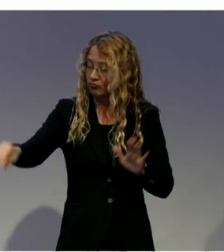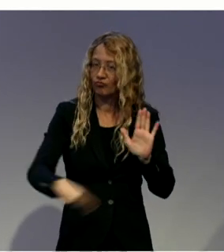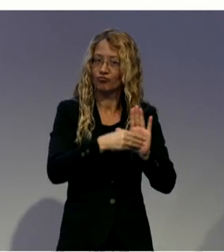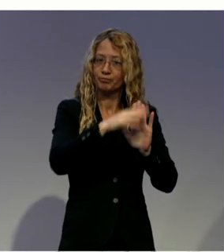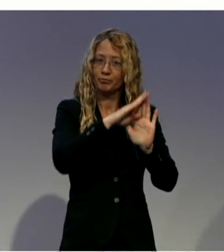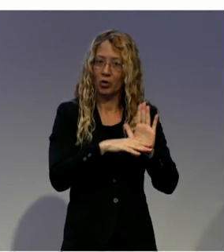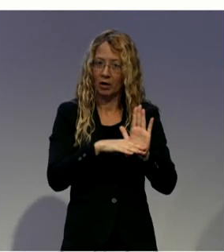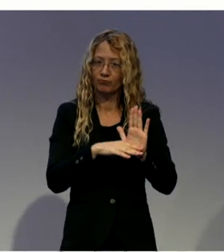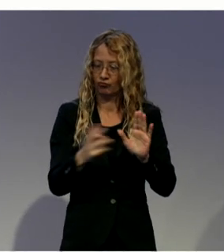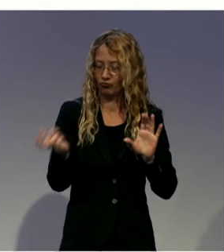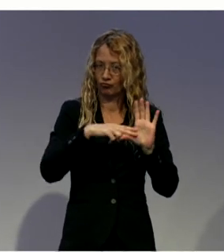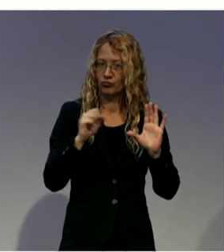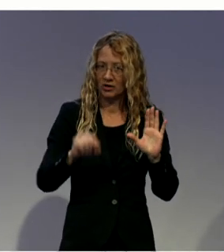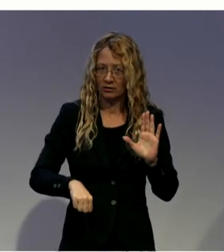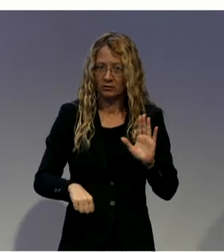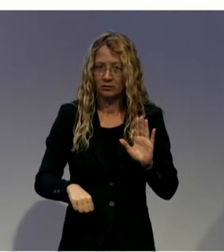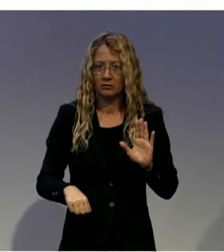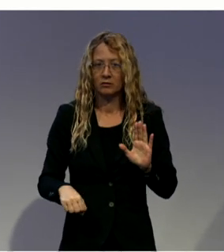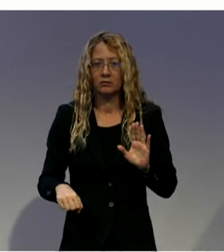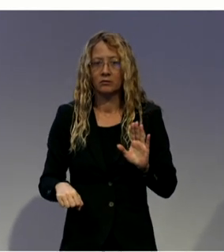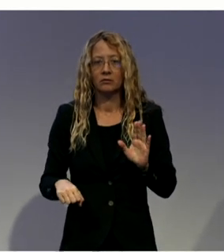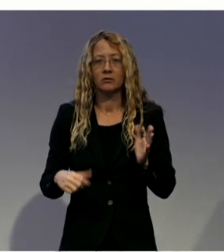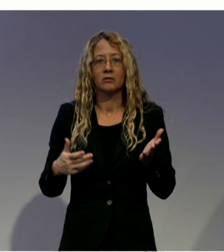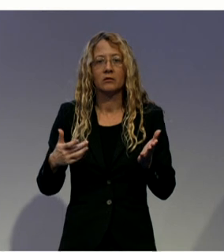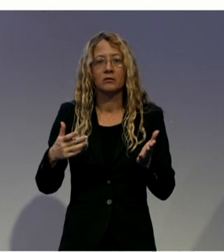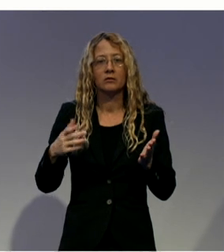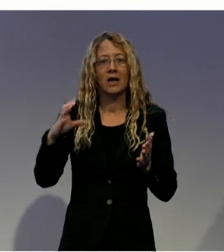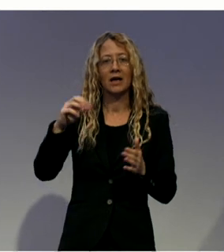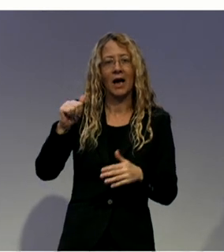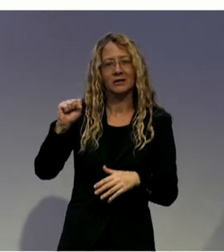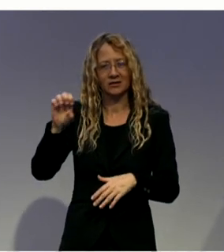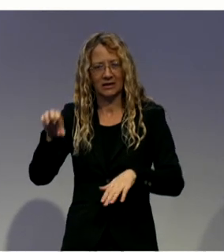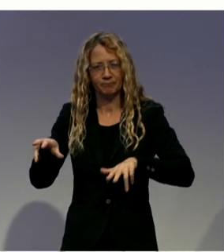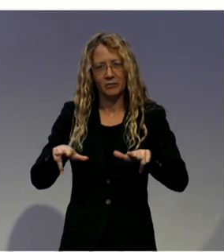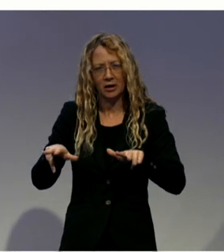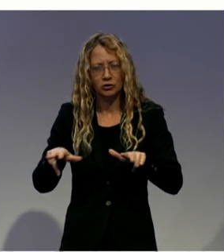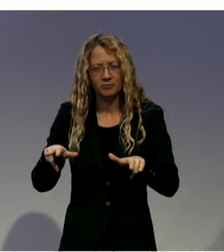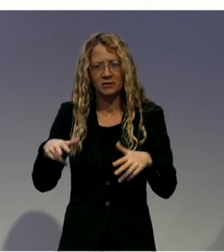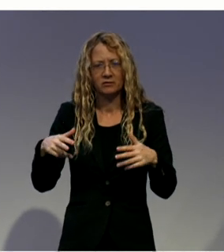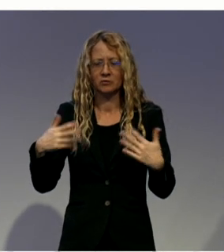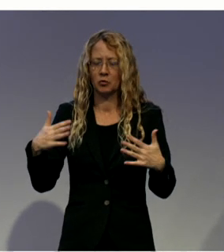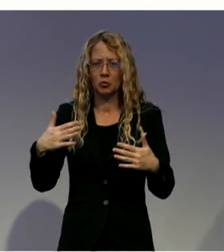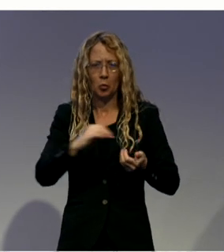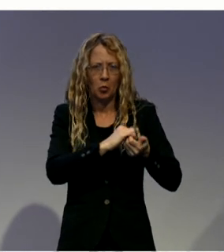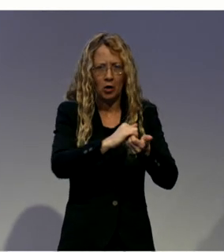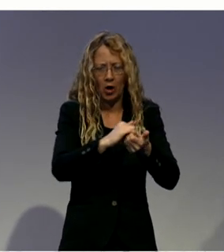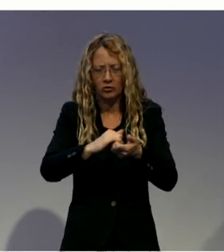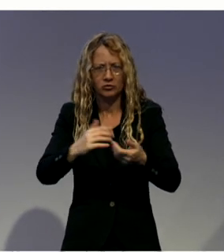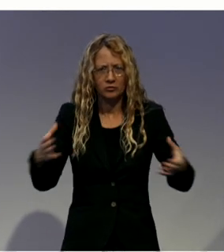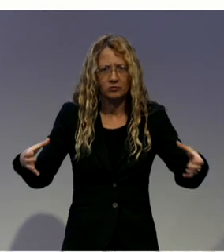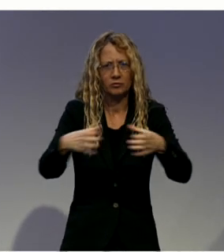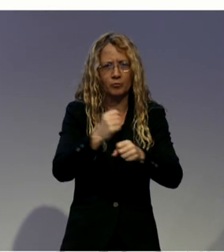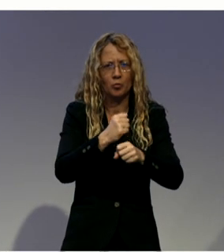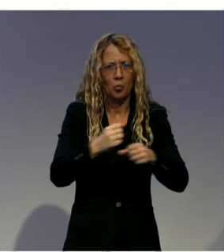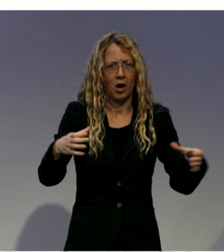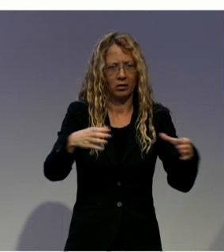And case managers work with hundreds of organizations and communities all across the province to collaborate and successfully